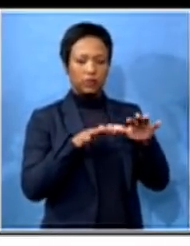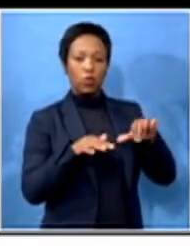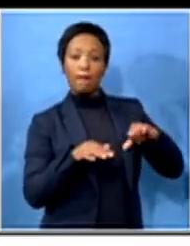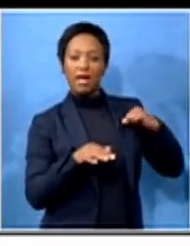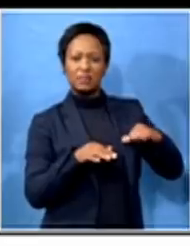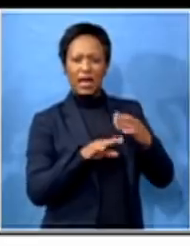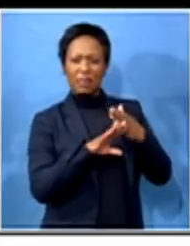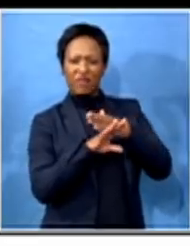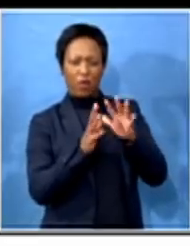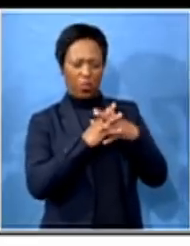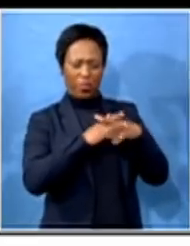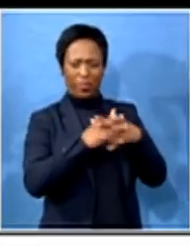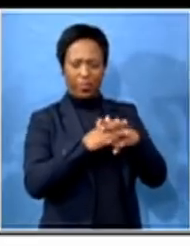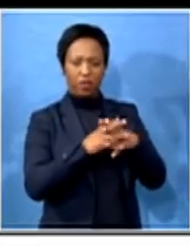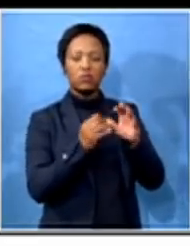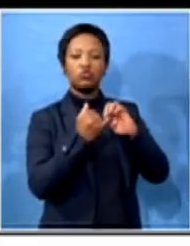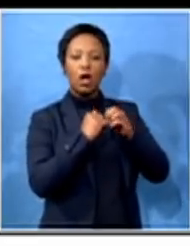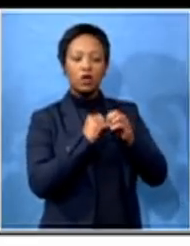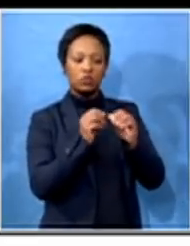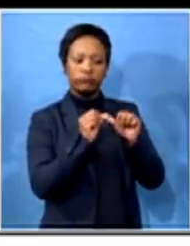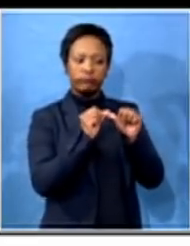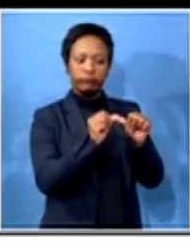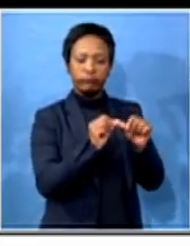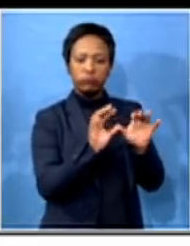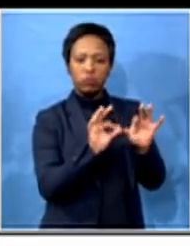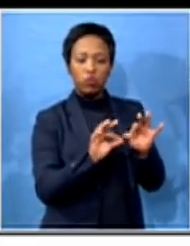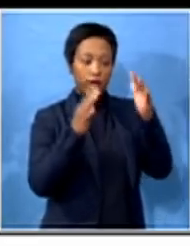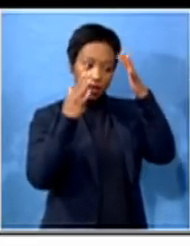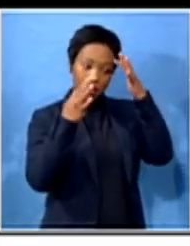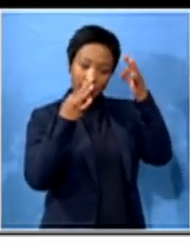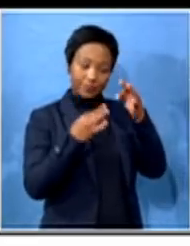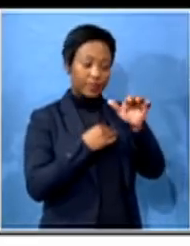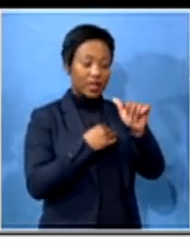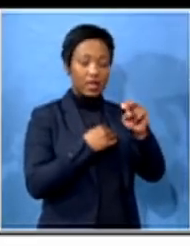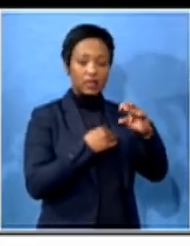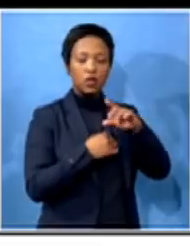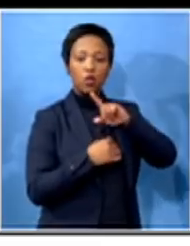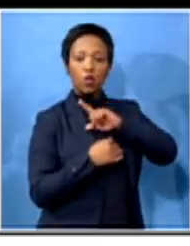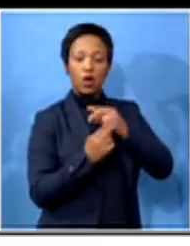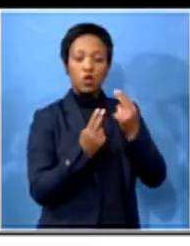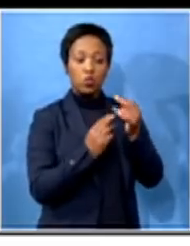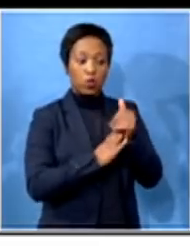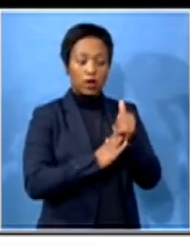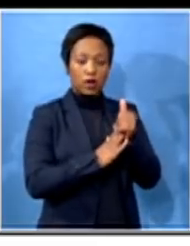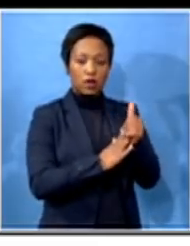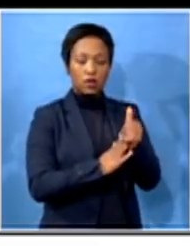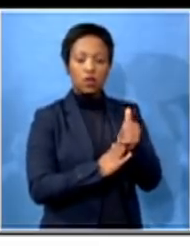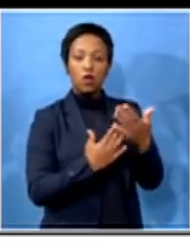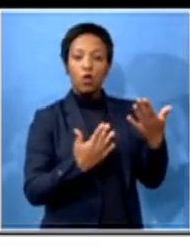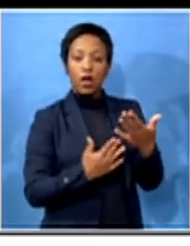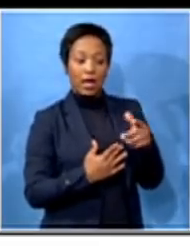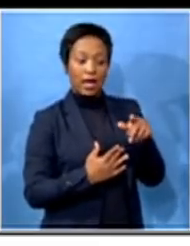The ANC took this decision in an effort of giving the new leadership in Etteguini municipality the opportunity